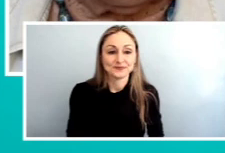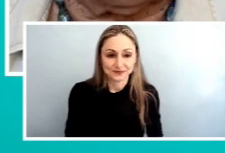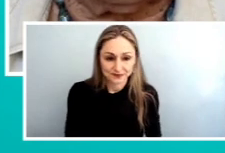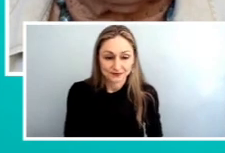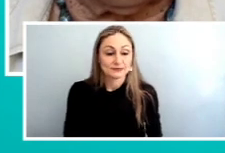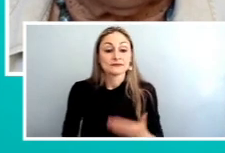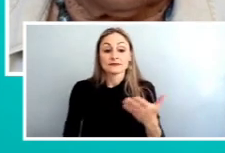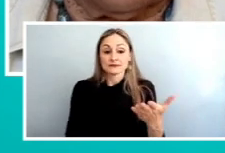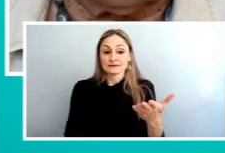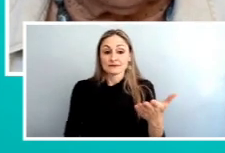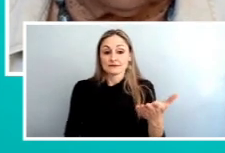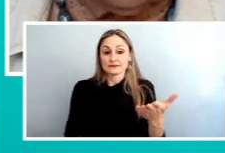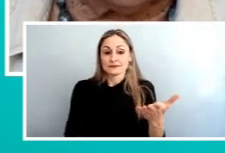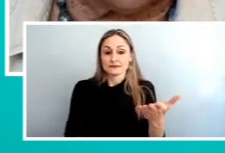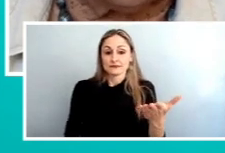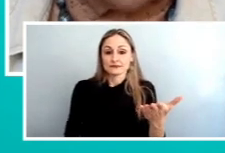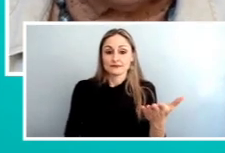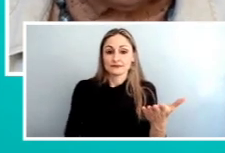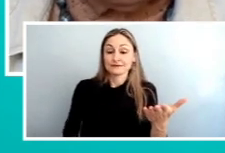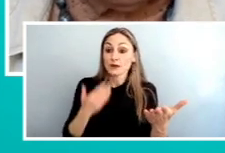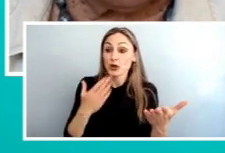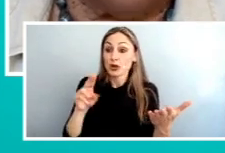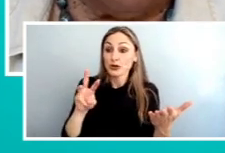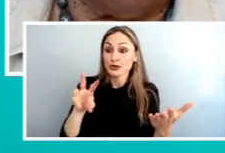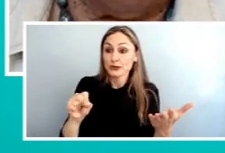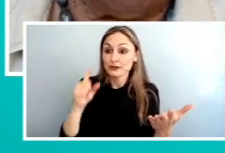is, uh, good news for SEPTA.